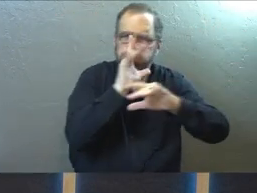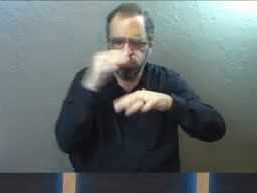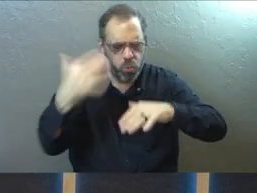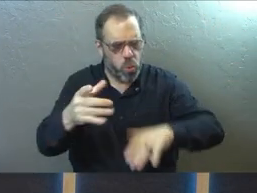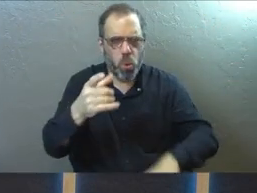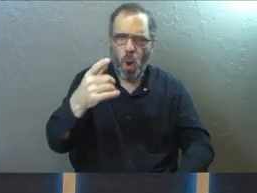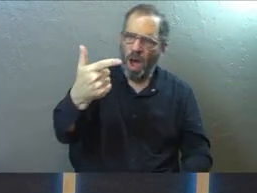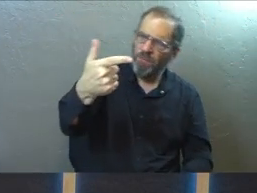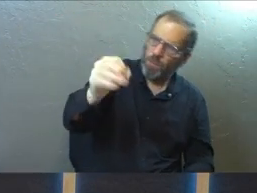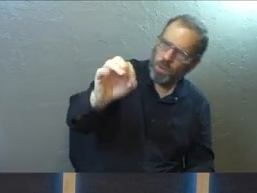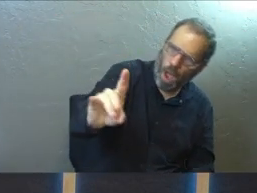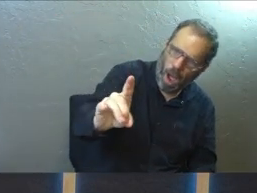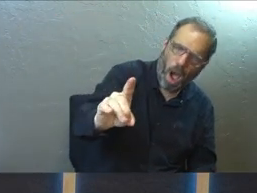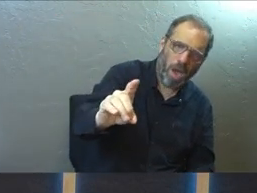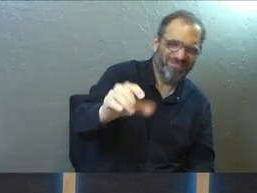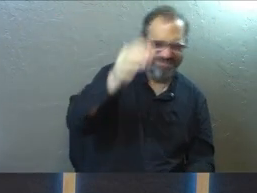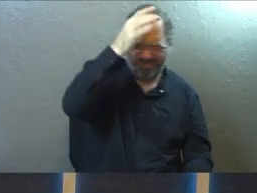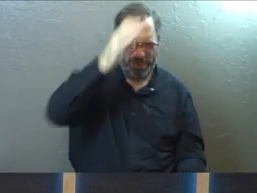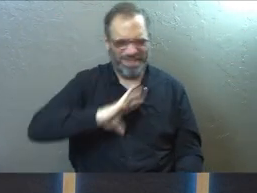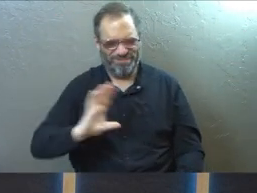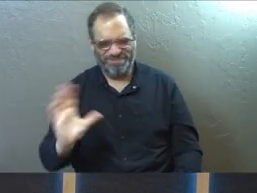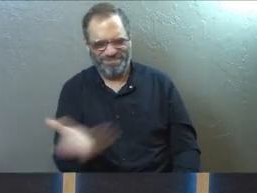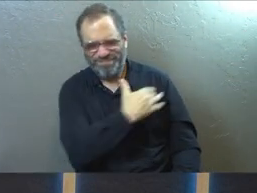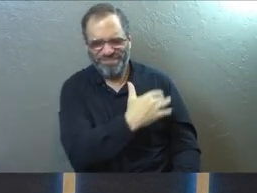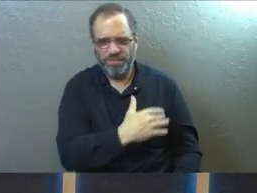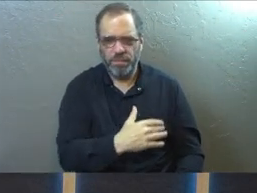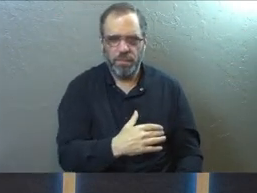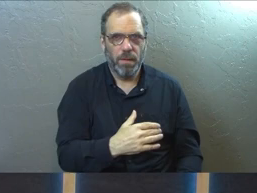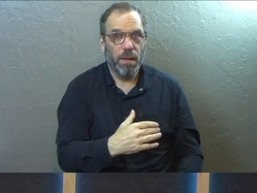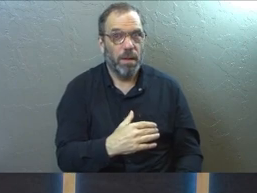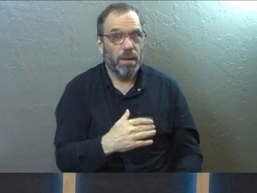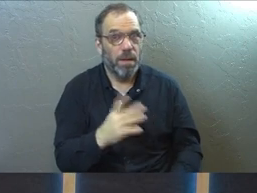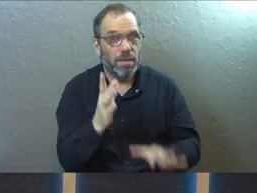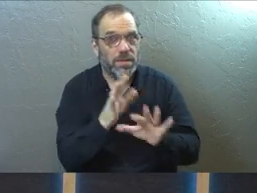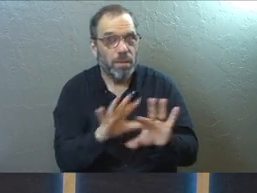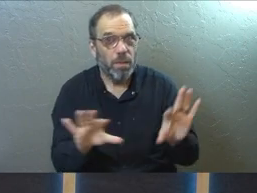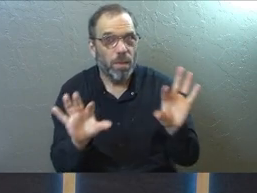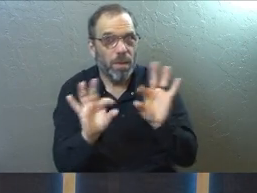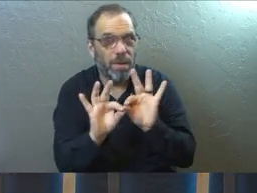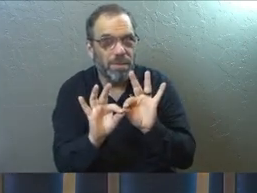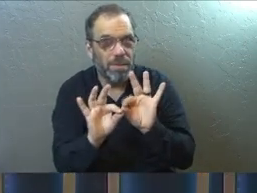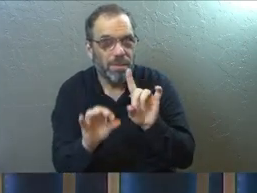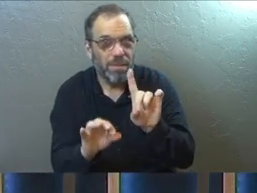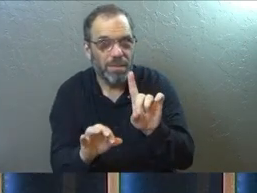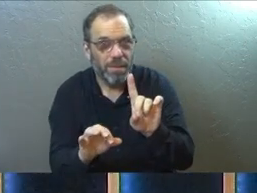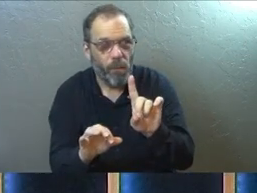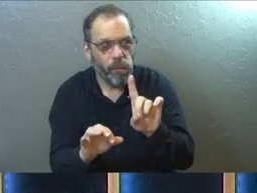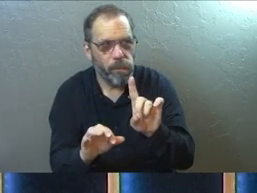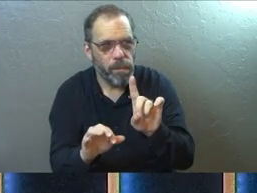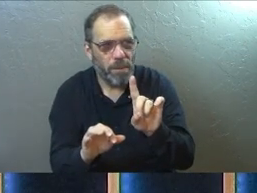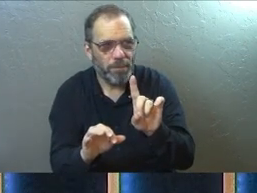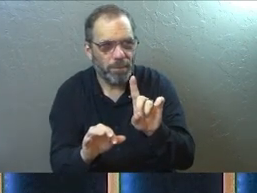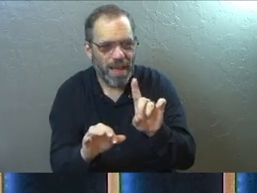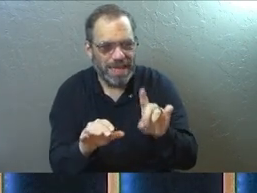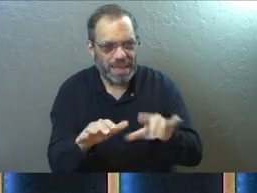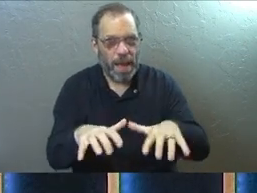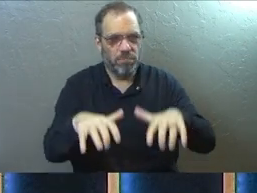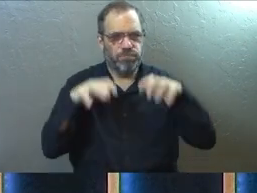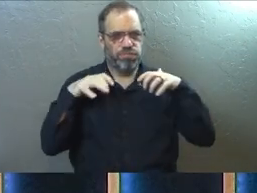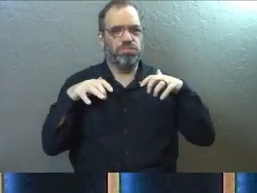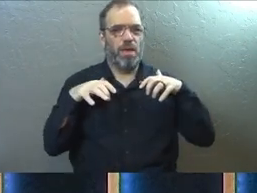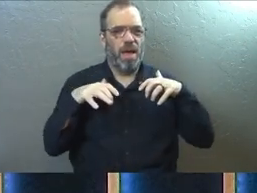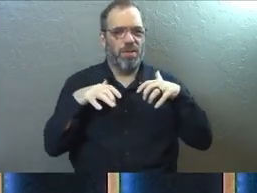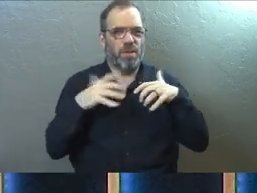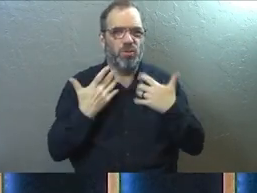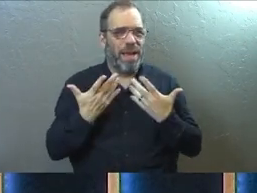voice of a God, not of a man. Now, this is important. Now, they're trying to make